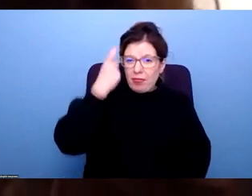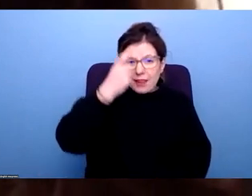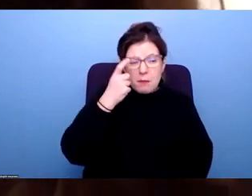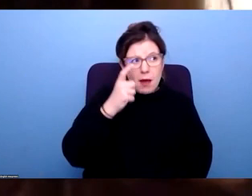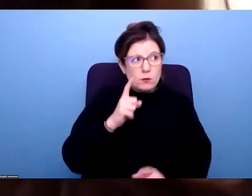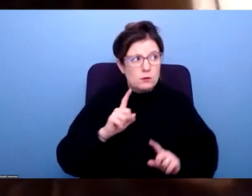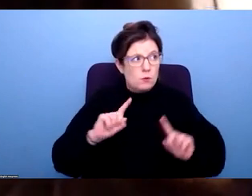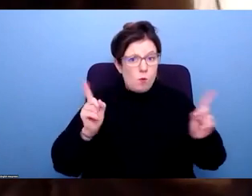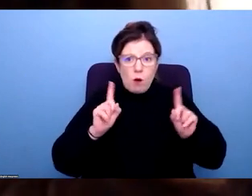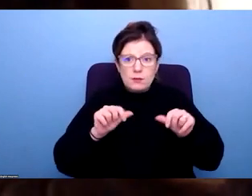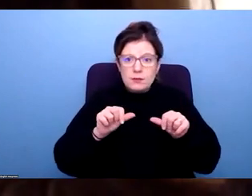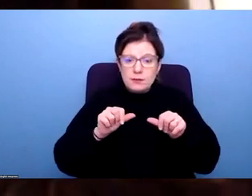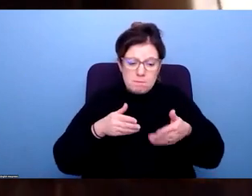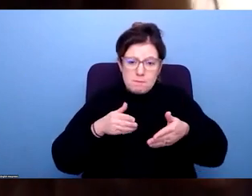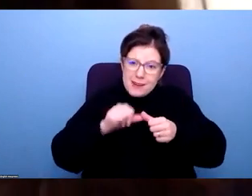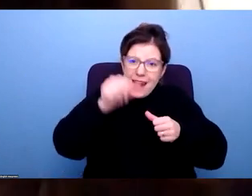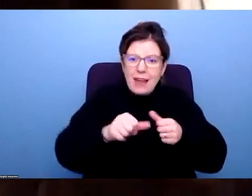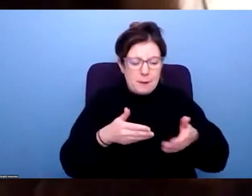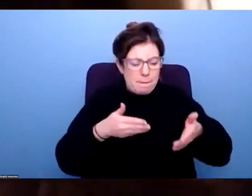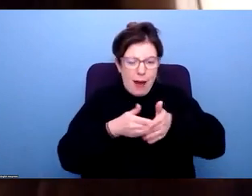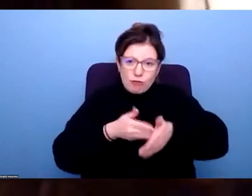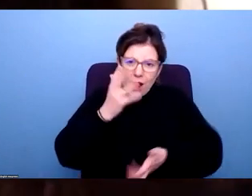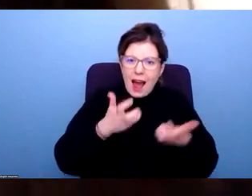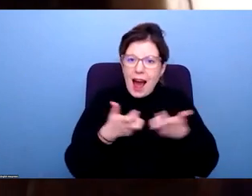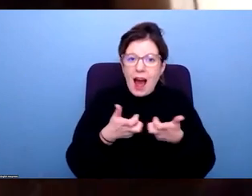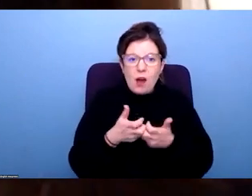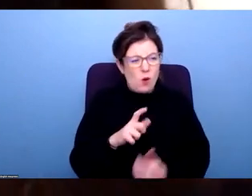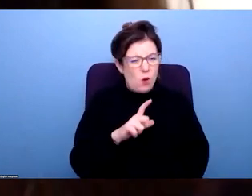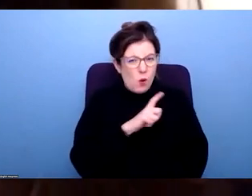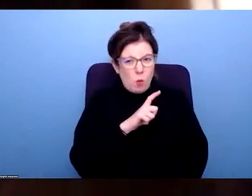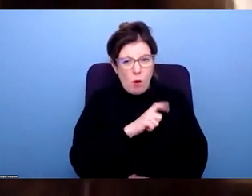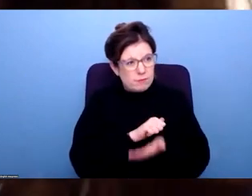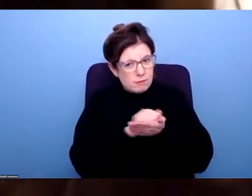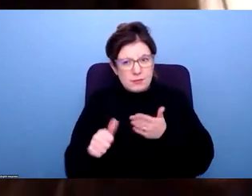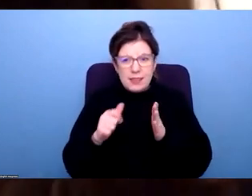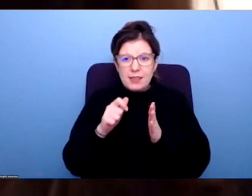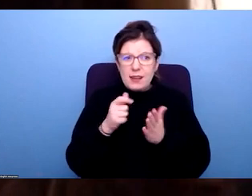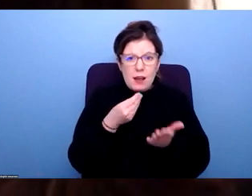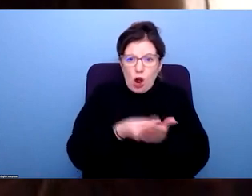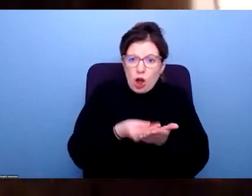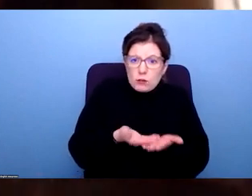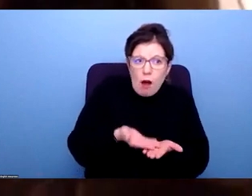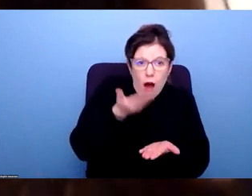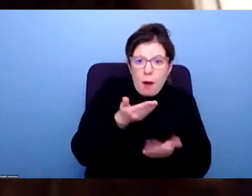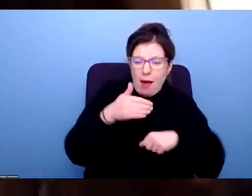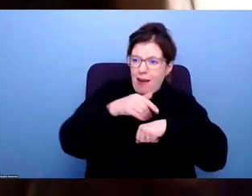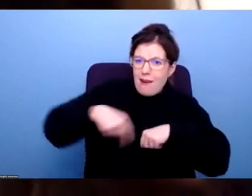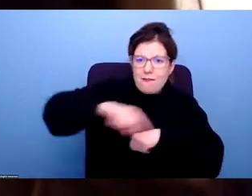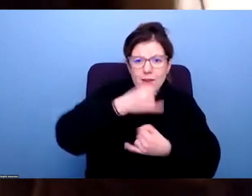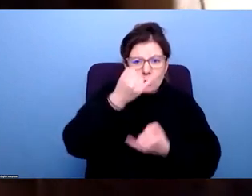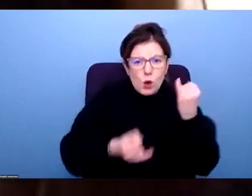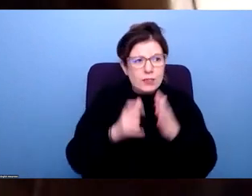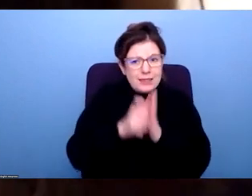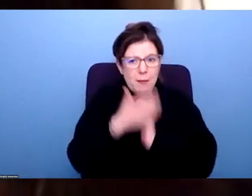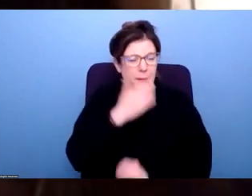to actually break down those barriers? Why are disabled people disproportionately impacted by the cost of living crisis? Why were they disproportionately